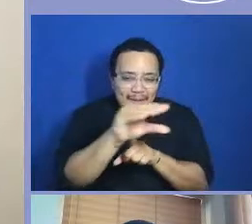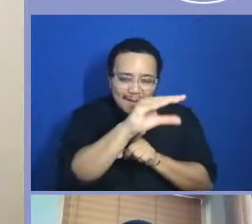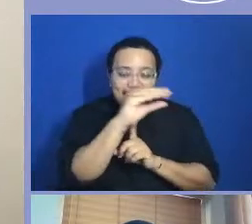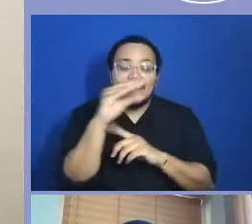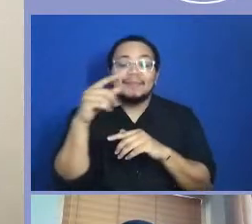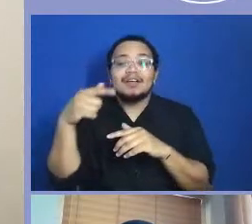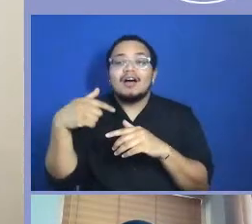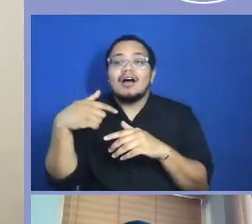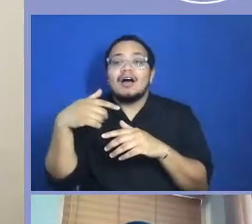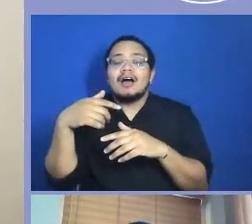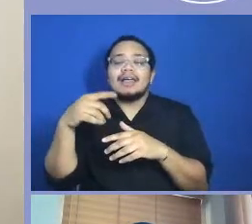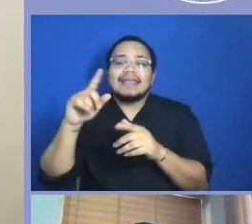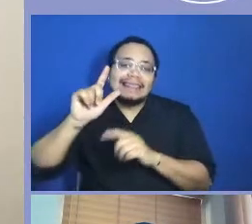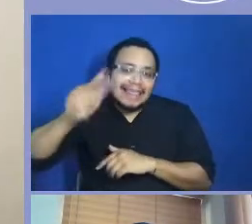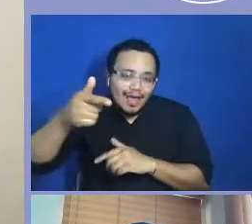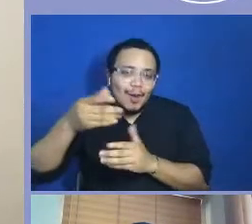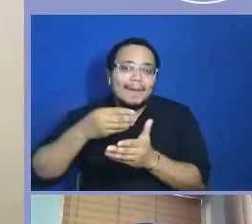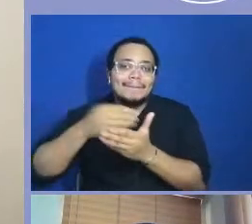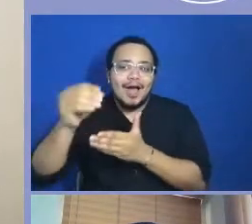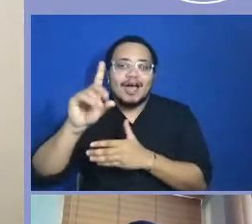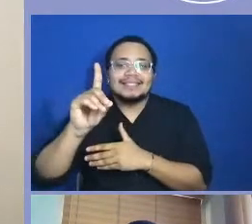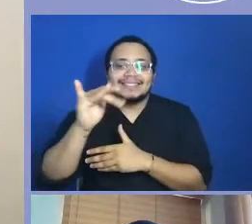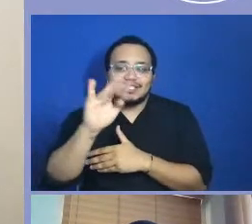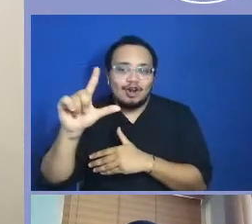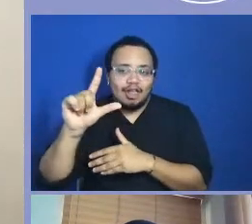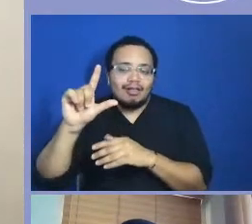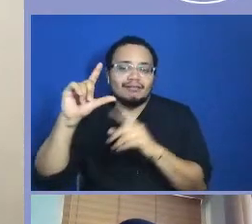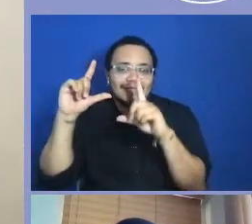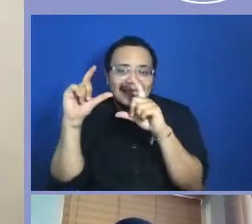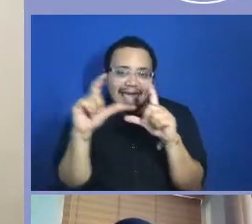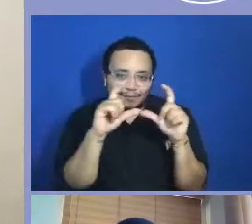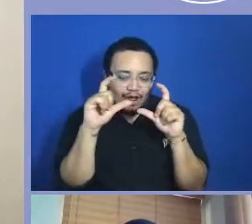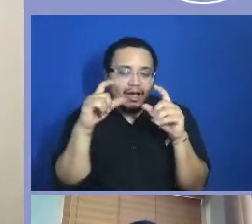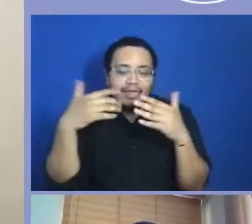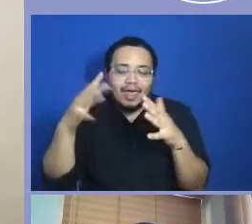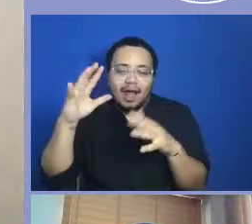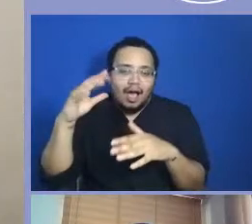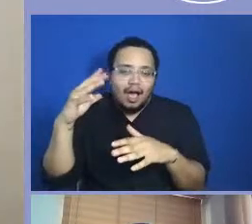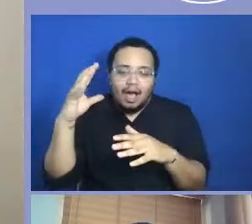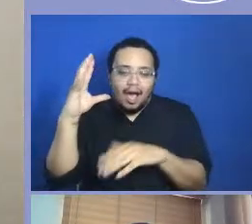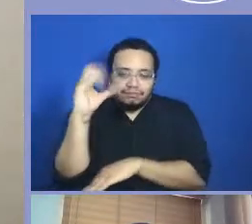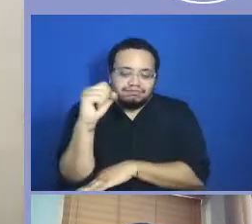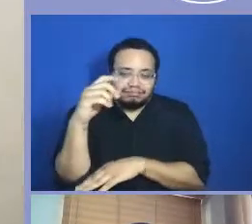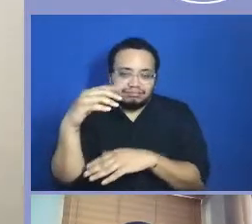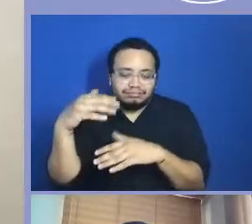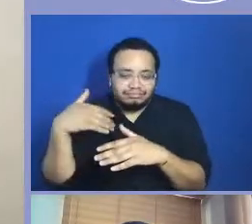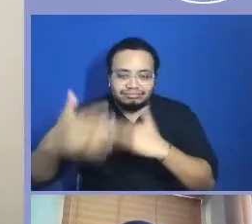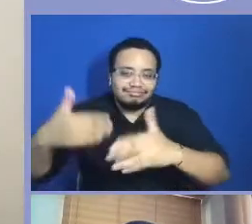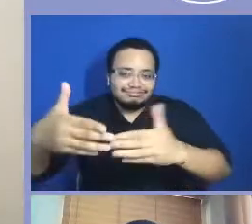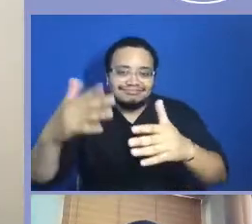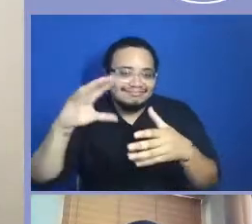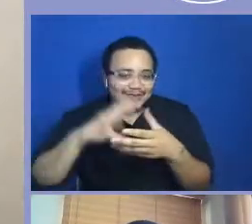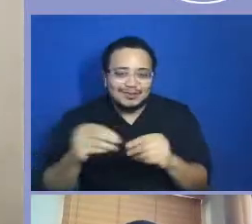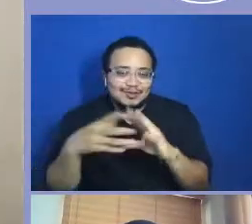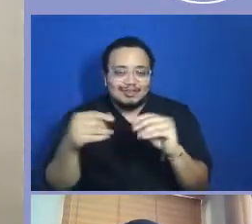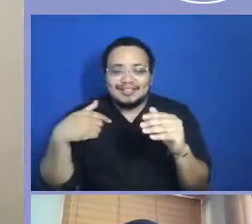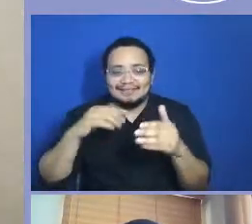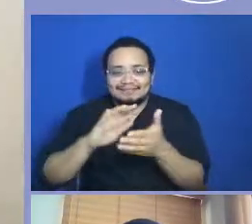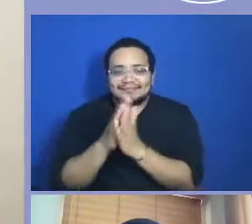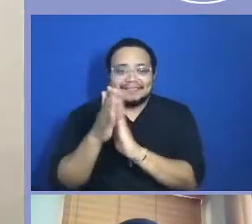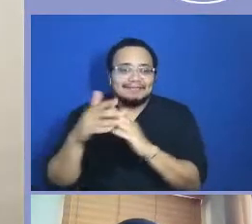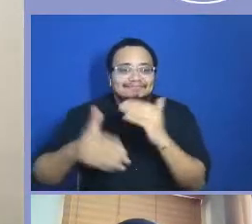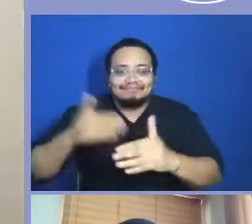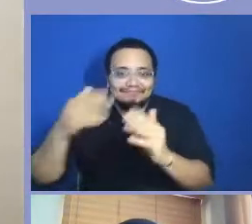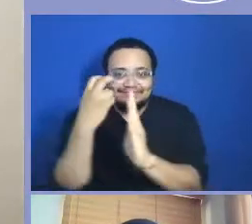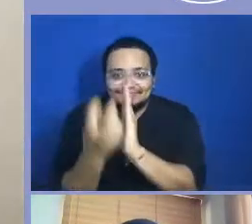a digital camera. And it was kind of all she wrote from there. Nice. Love it, man. I love it. Look, this